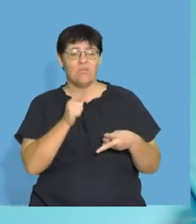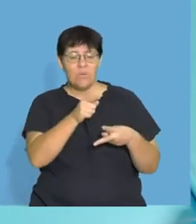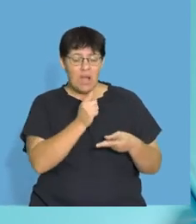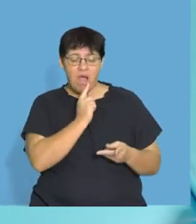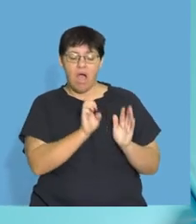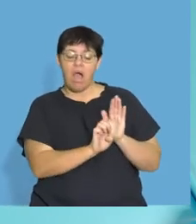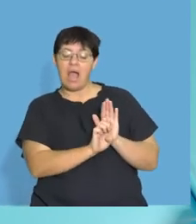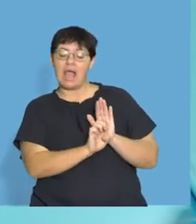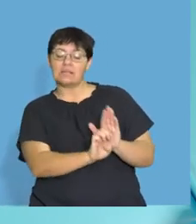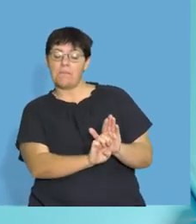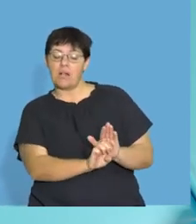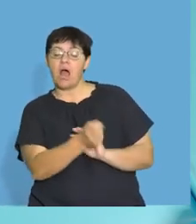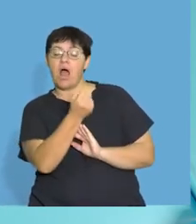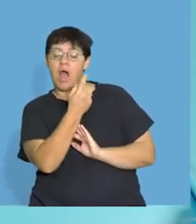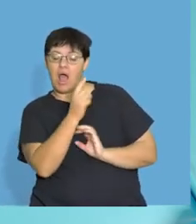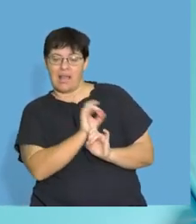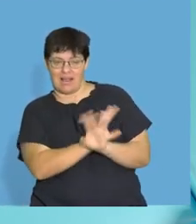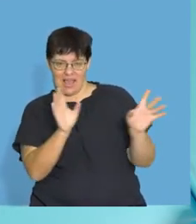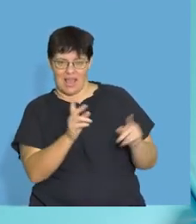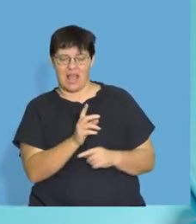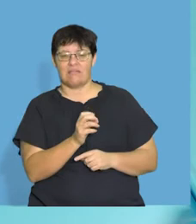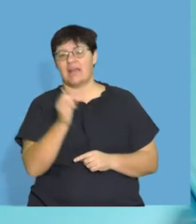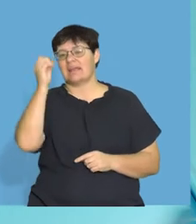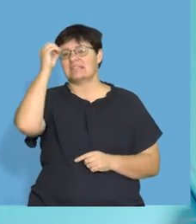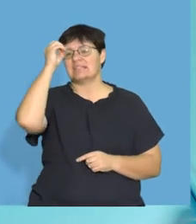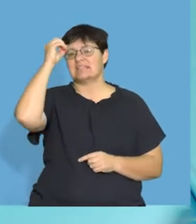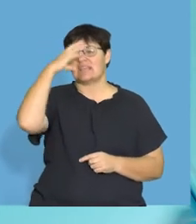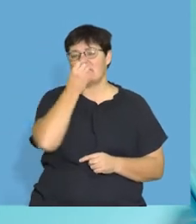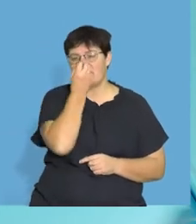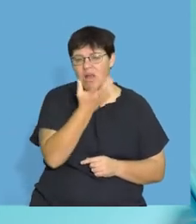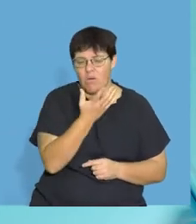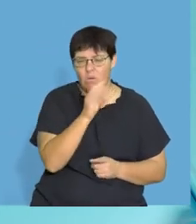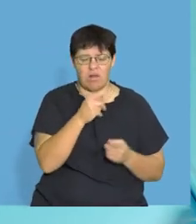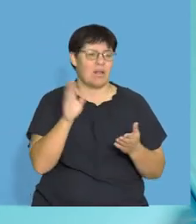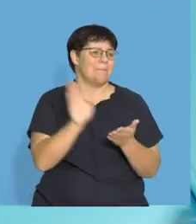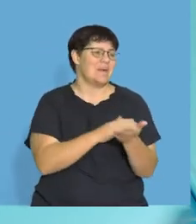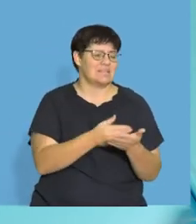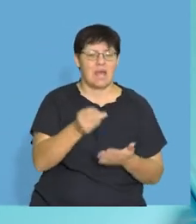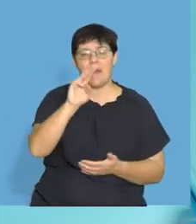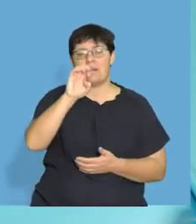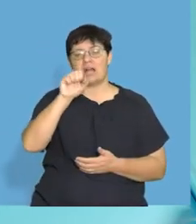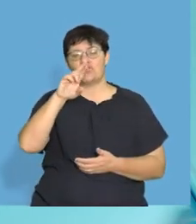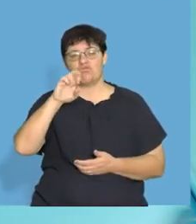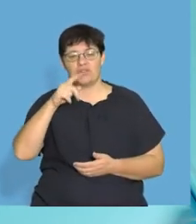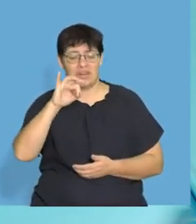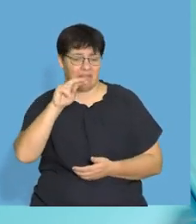that you understand examples, right? As I said, a sunflower oil, right? Butter, margarine,